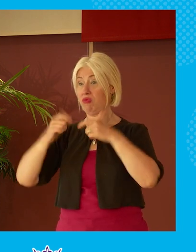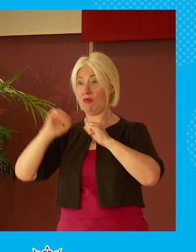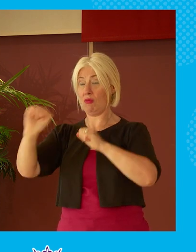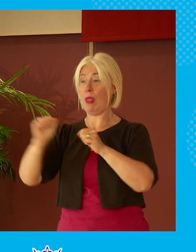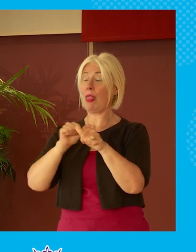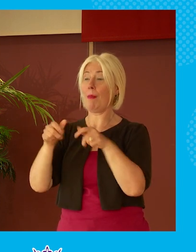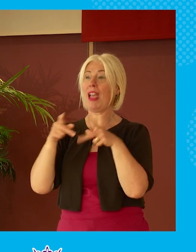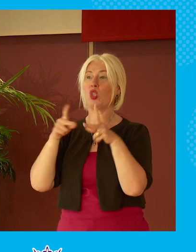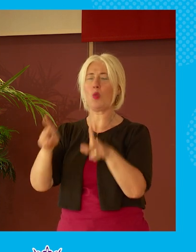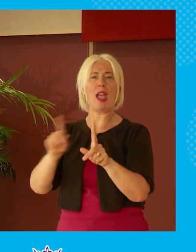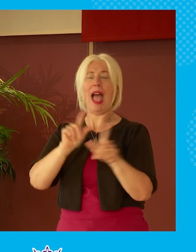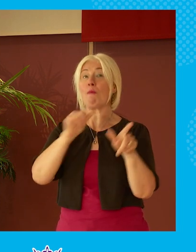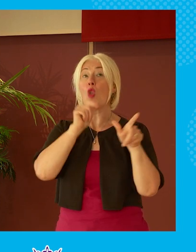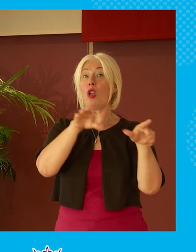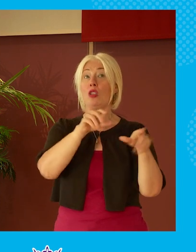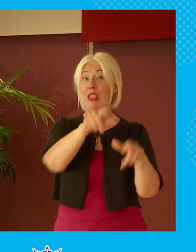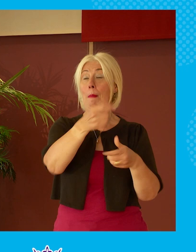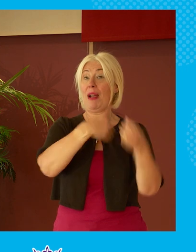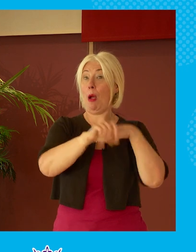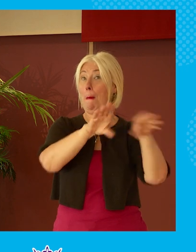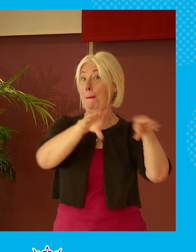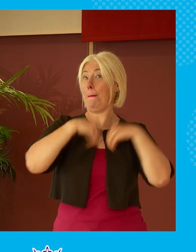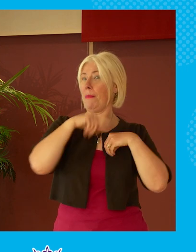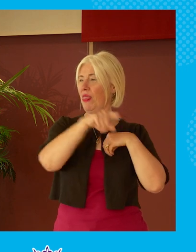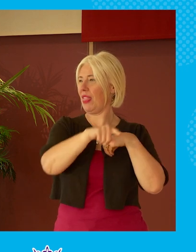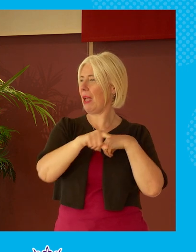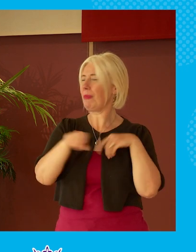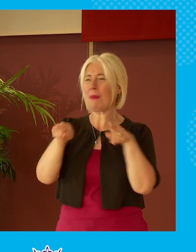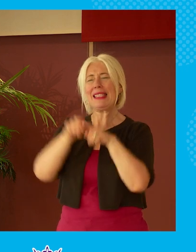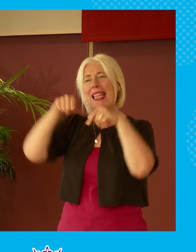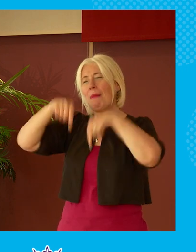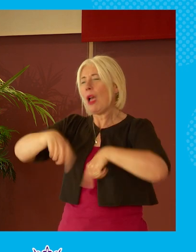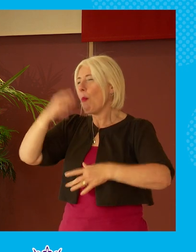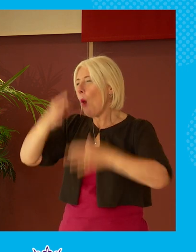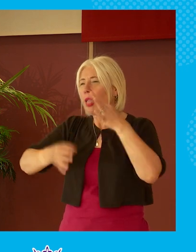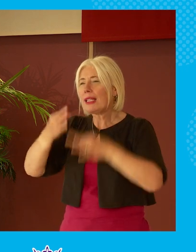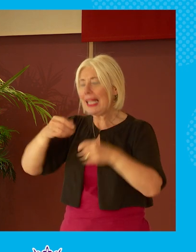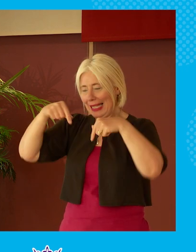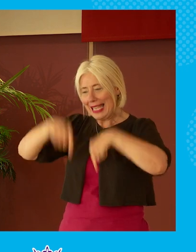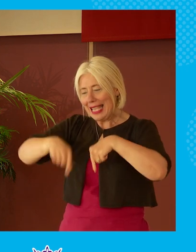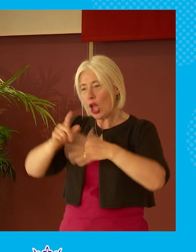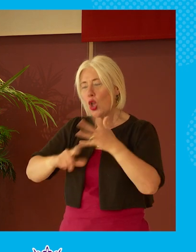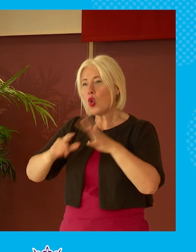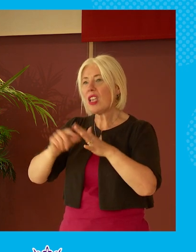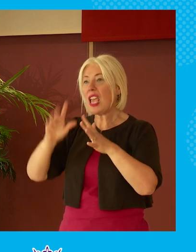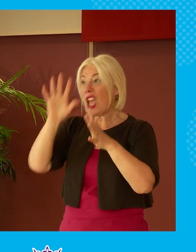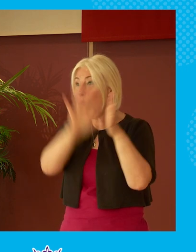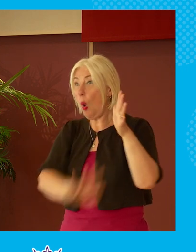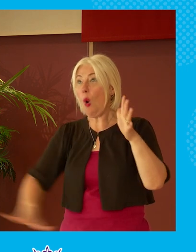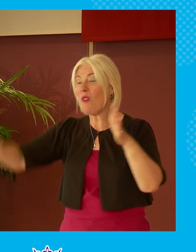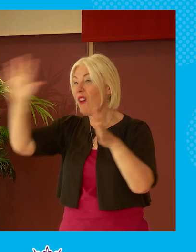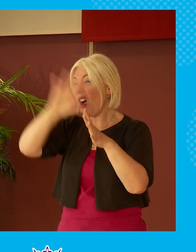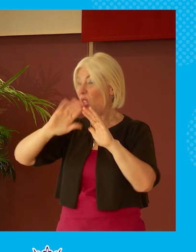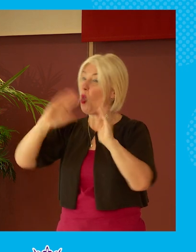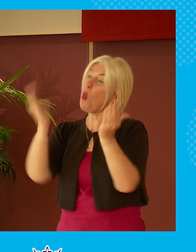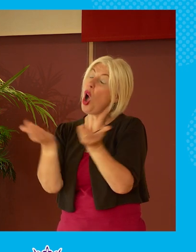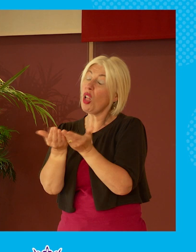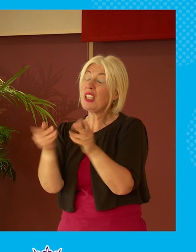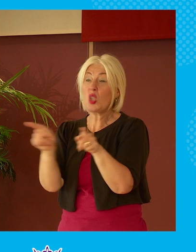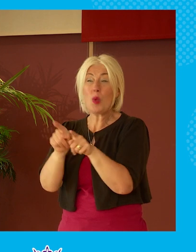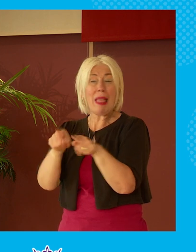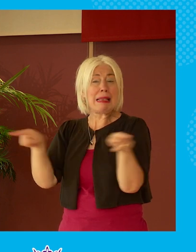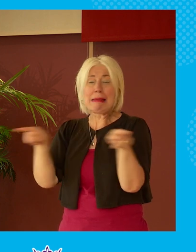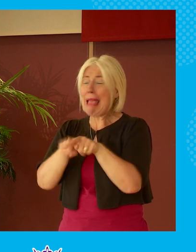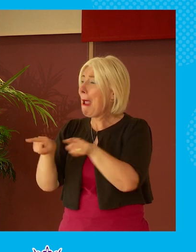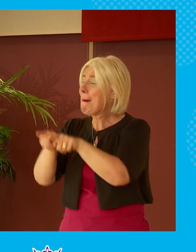me that we see that same thing that in wider politics both in this country and indeed across the world but that same thing